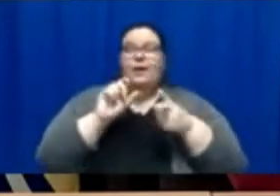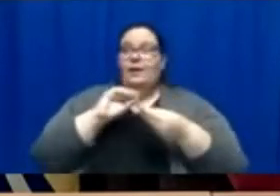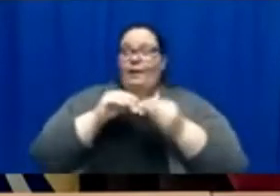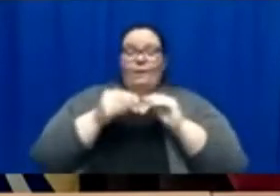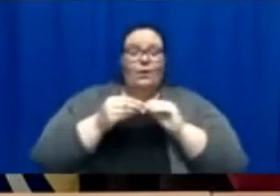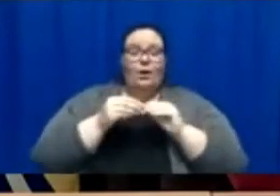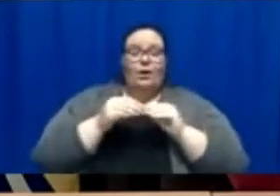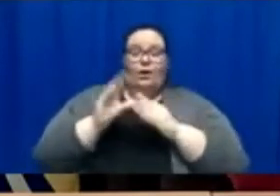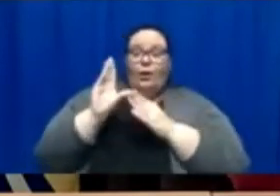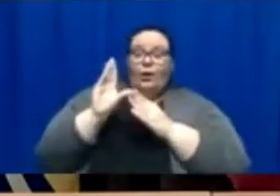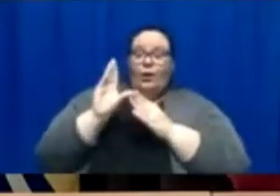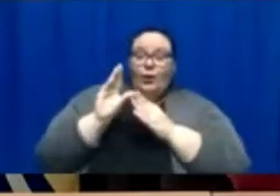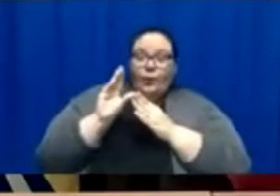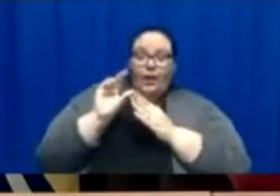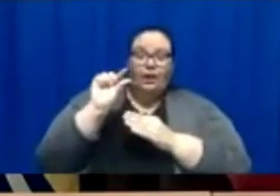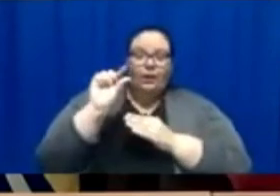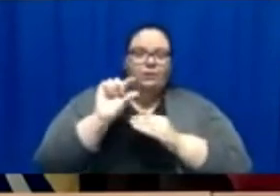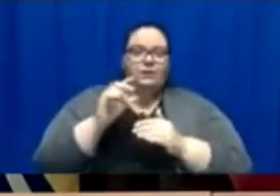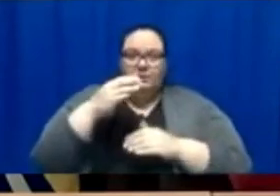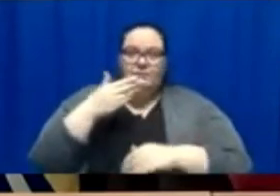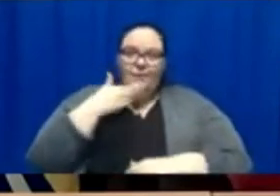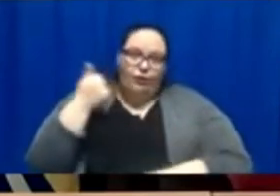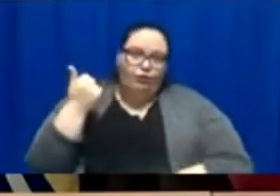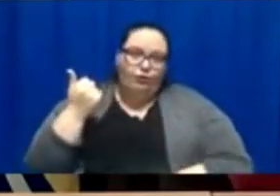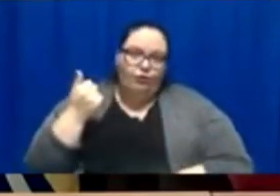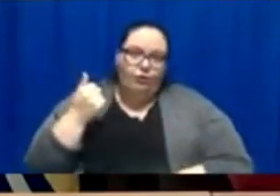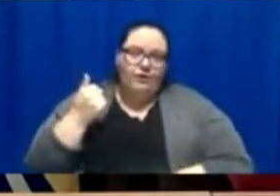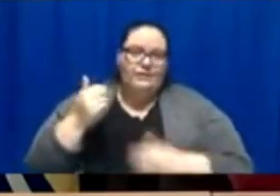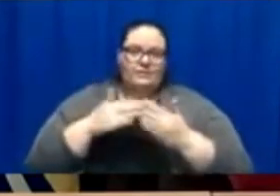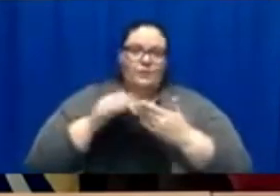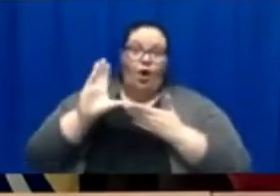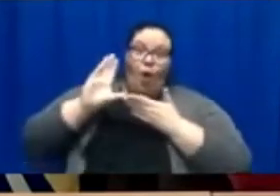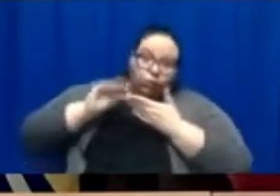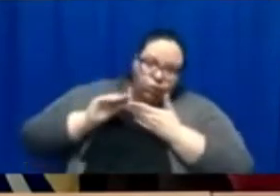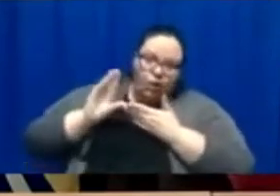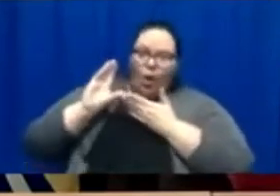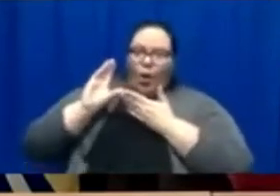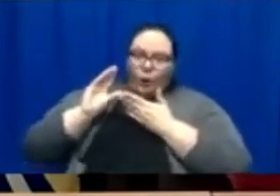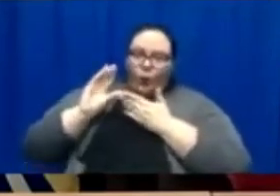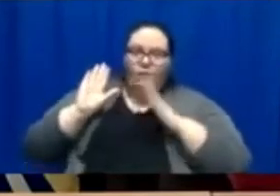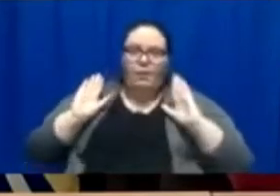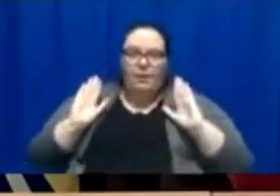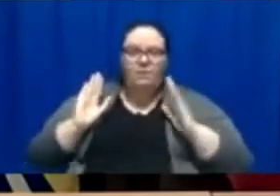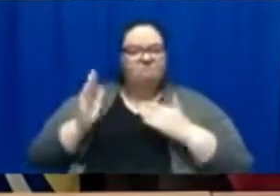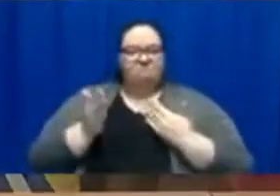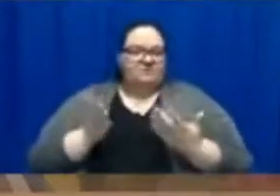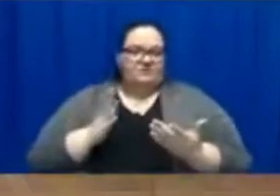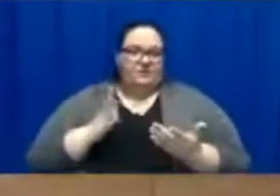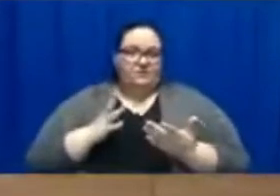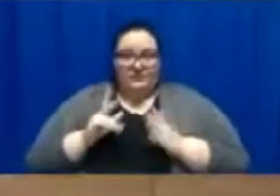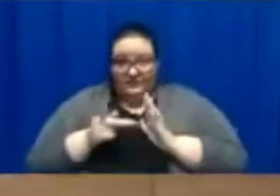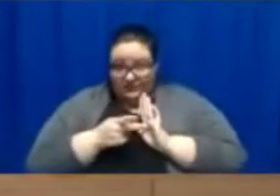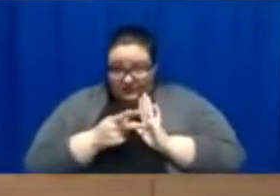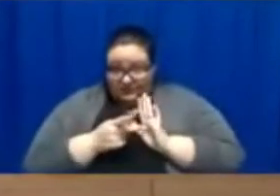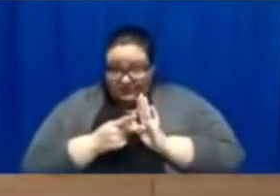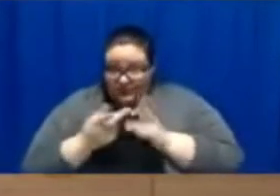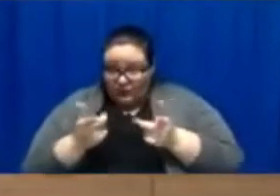continue to try to look at those numbers and keep them as low as possible. MR. Thank Ibrahim, do you have a follow-up, quick, quick follow-up?